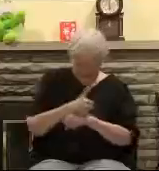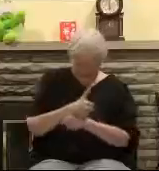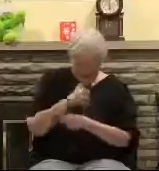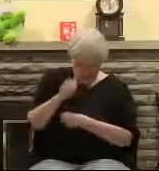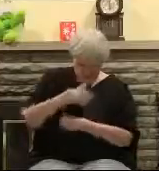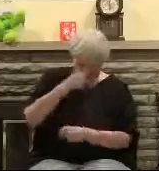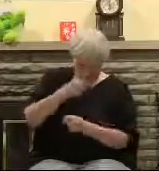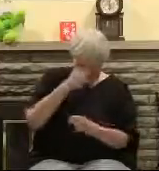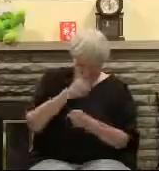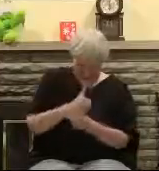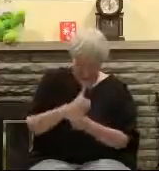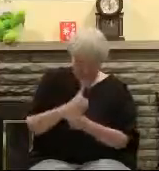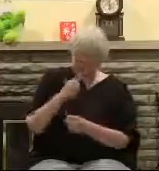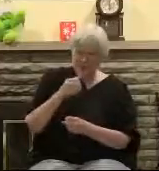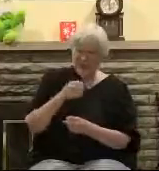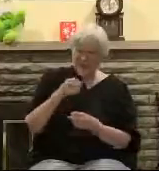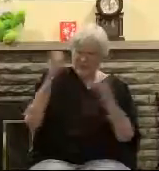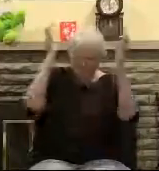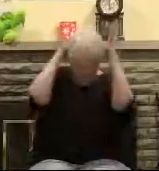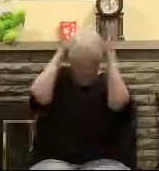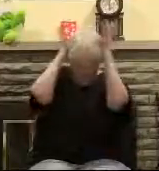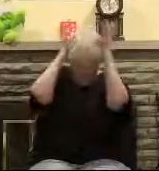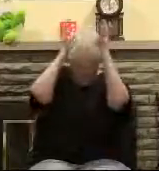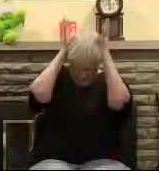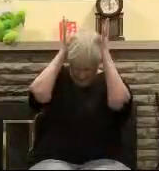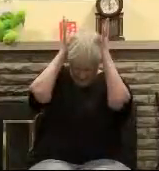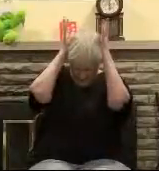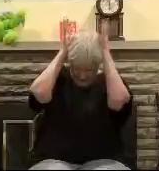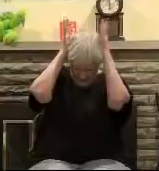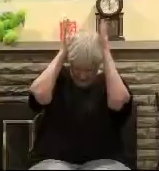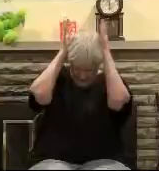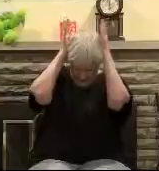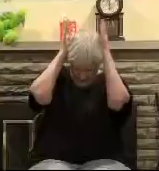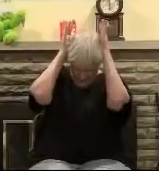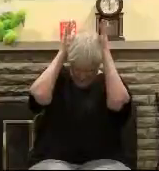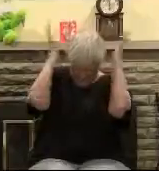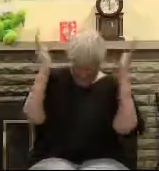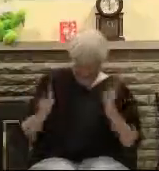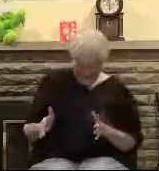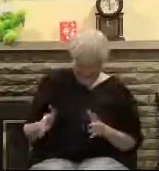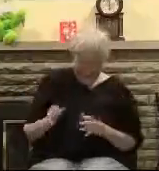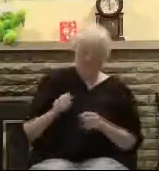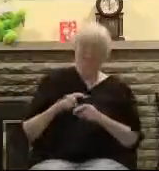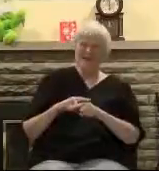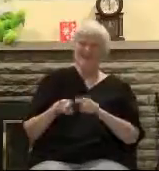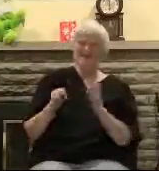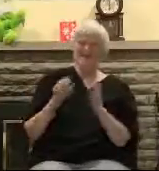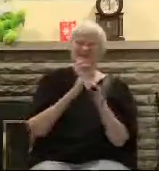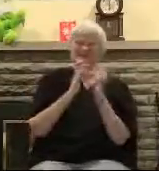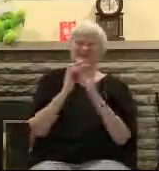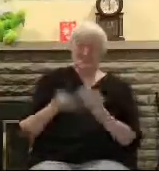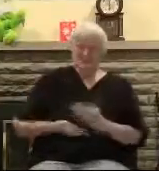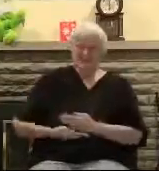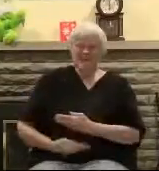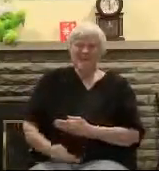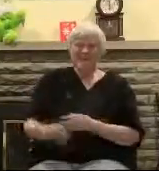And we also want to be factual about it. It's like Christmas. know don't make a big deal about the fact he was probably born around September 18th and